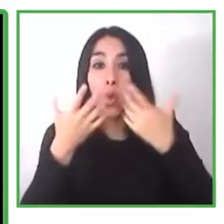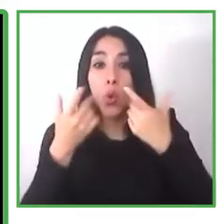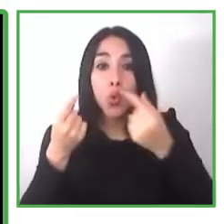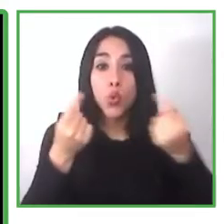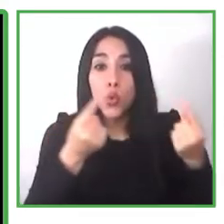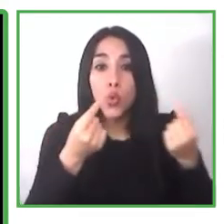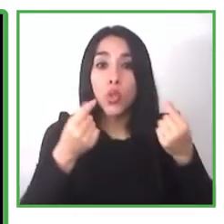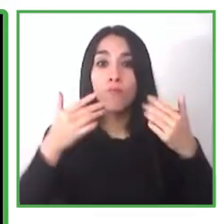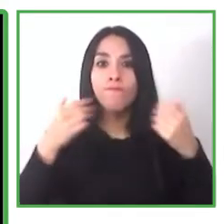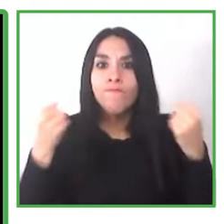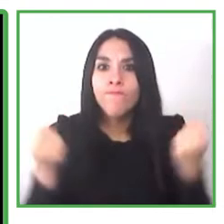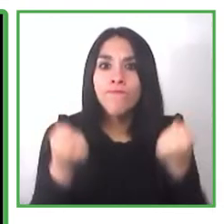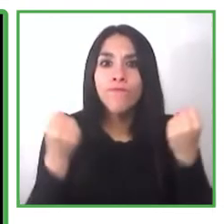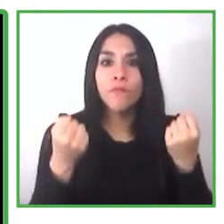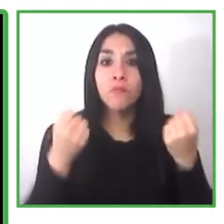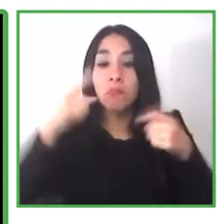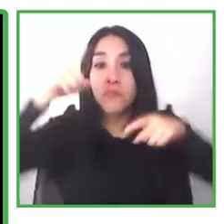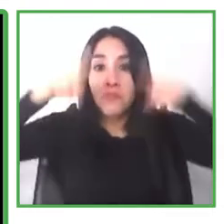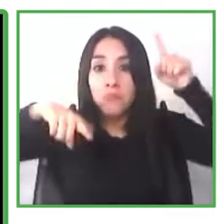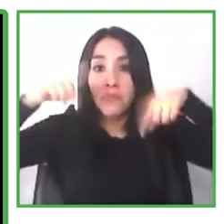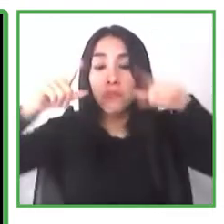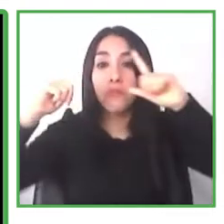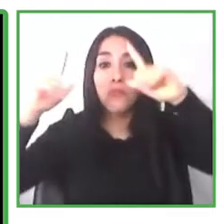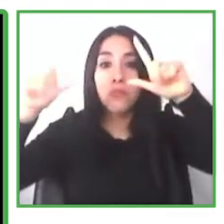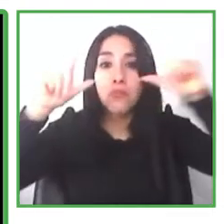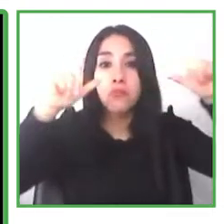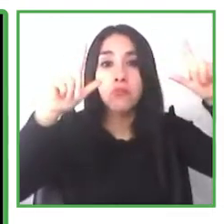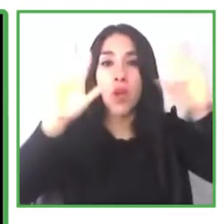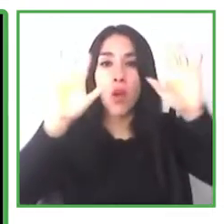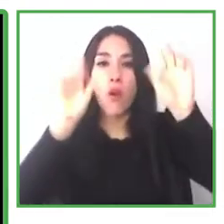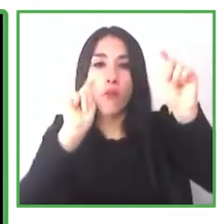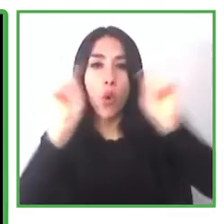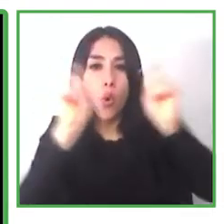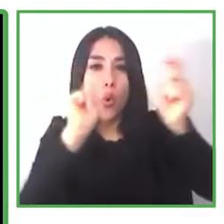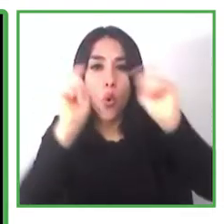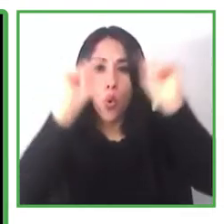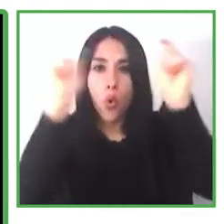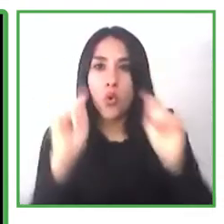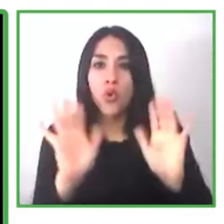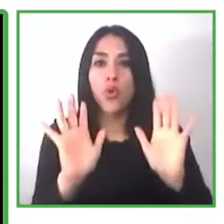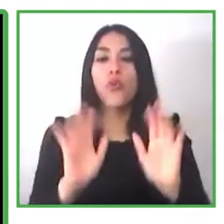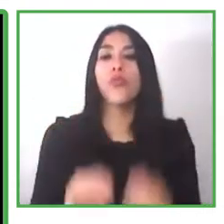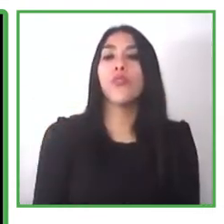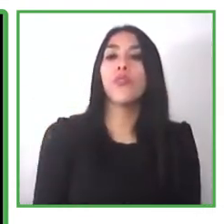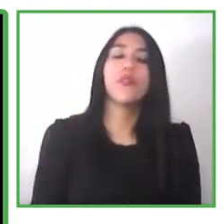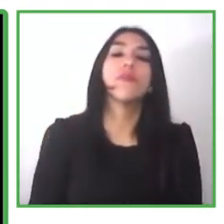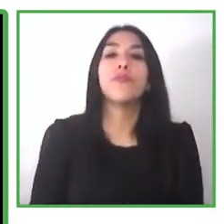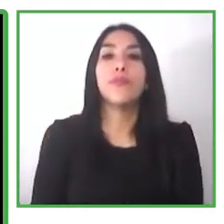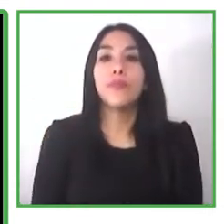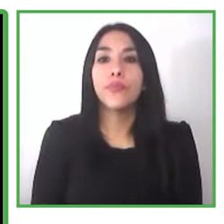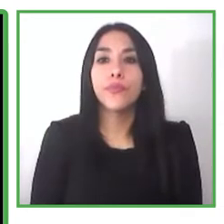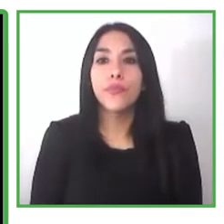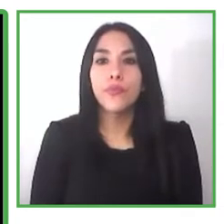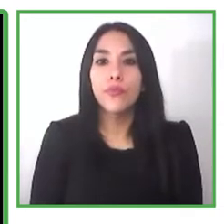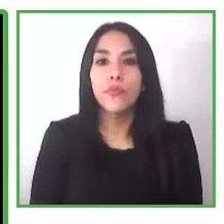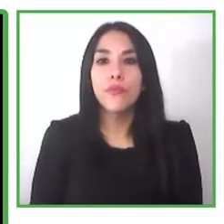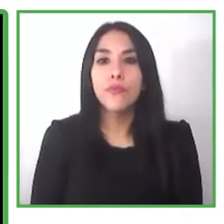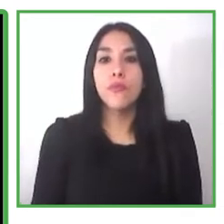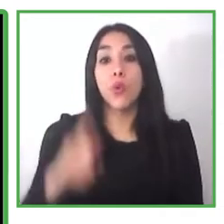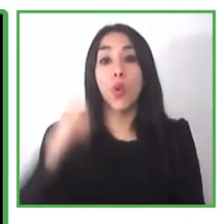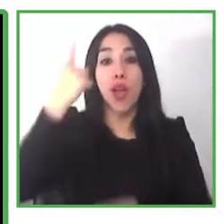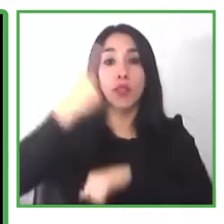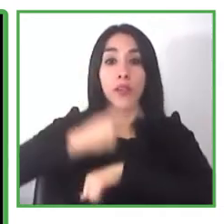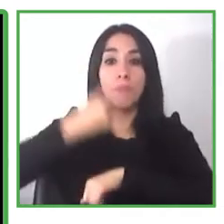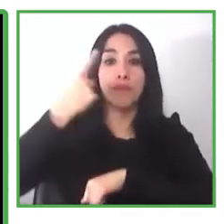in march 2020 we held the official election everyone turned